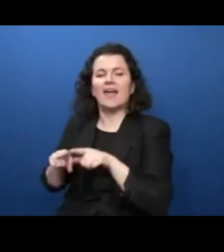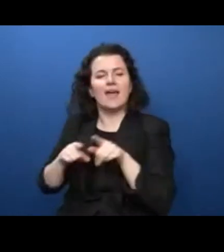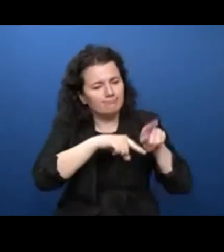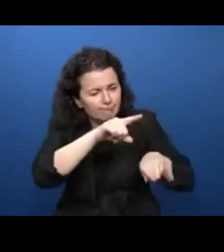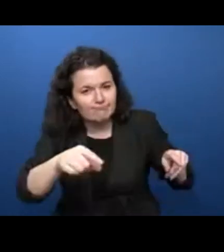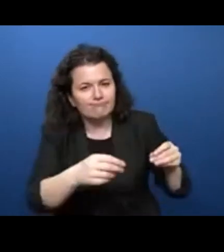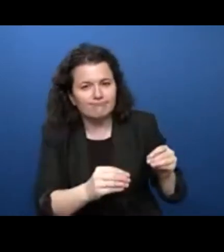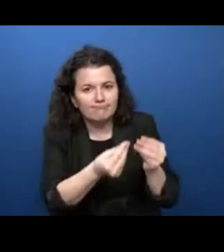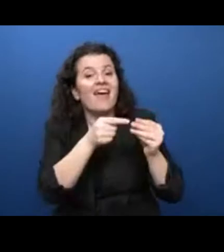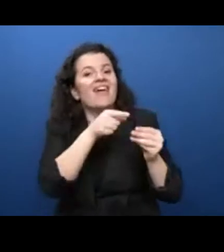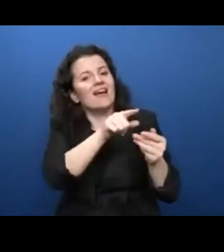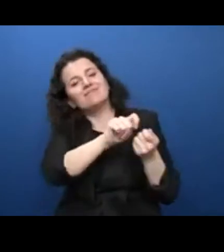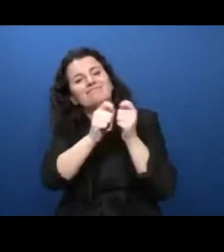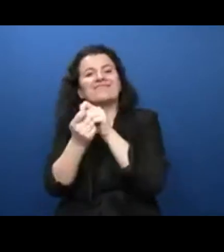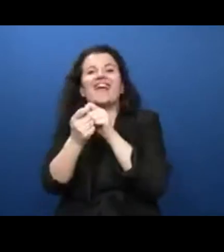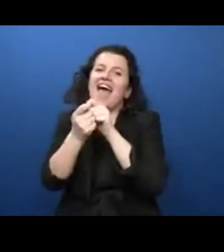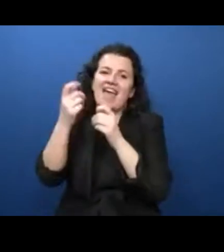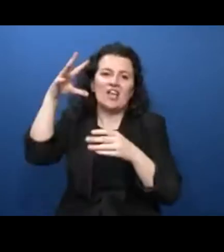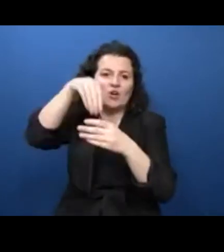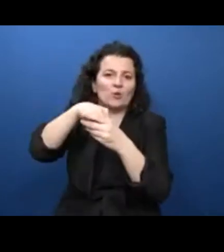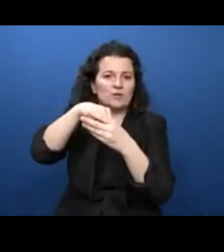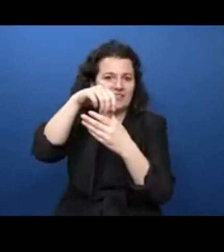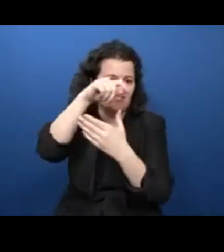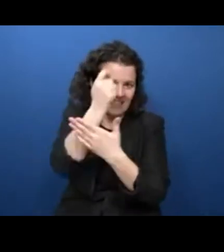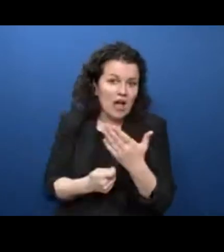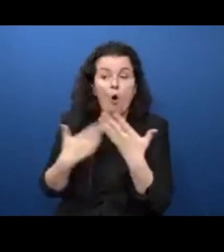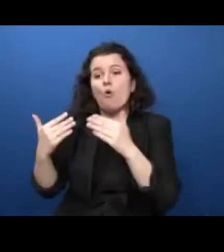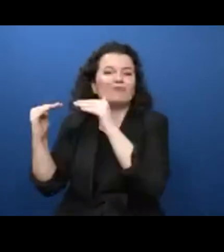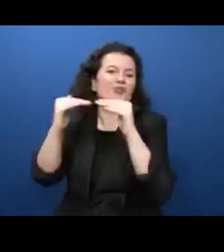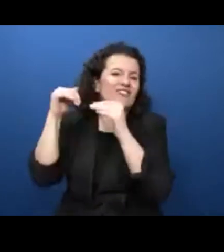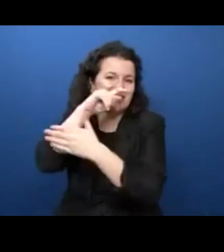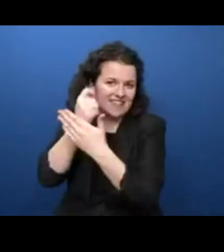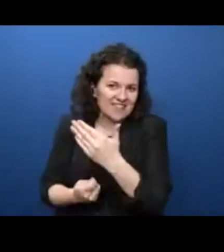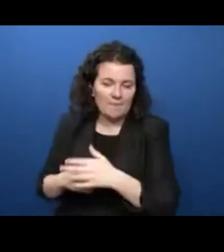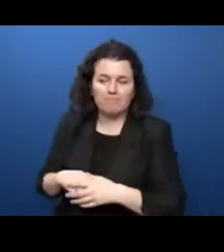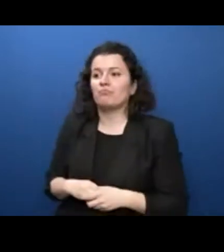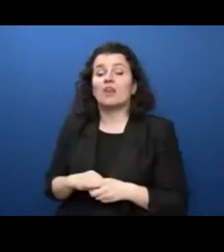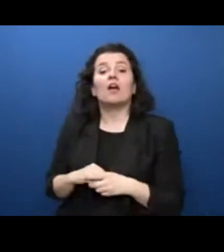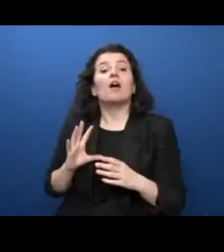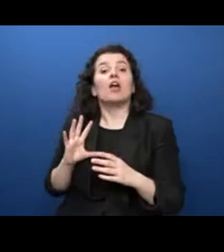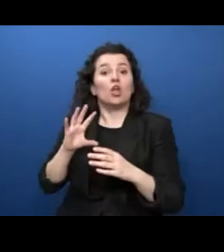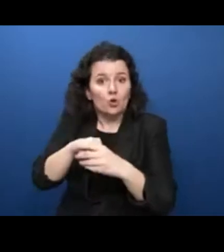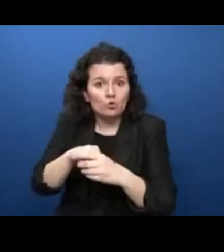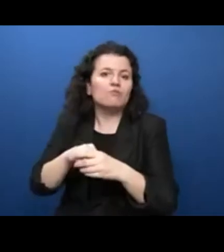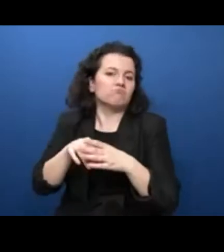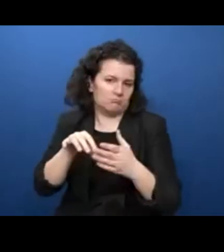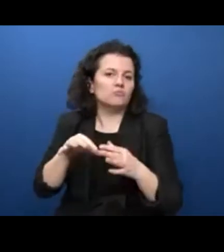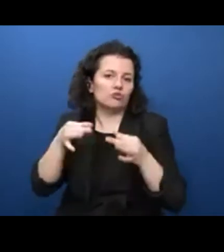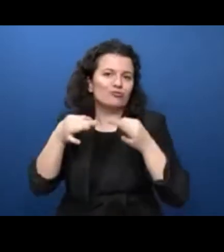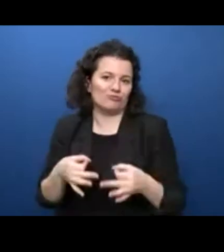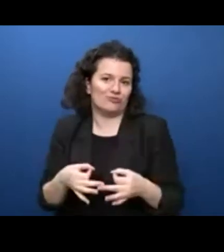Judith, diversity is our reality. Inclusion is a choice. That's great. Claudia, we must